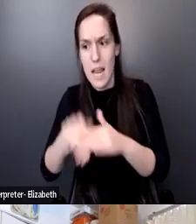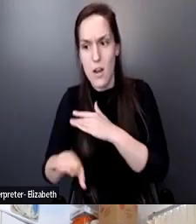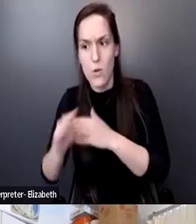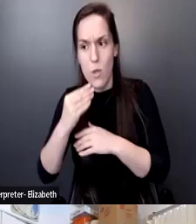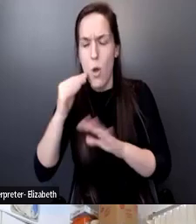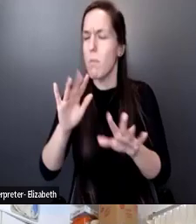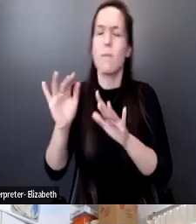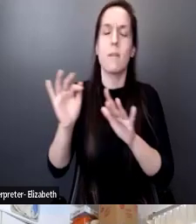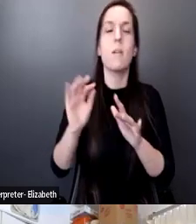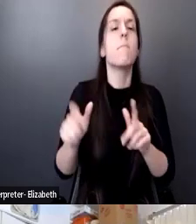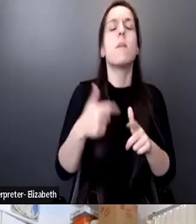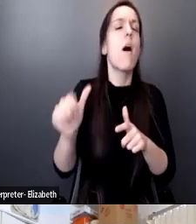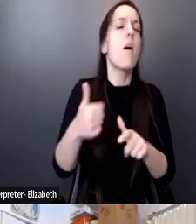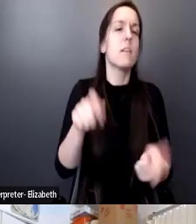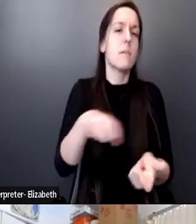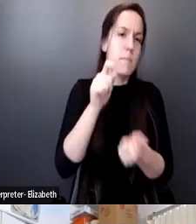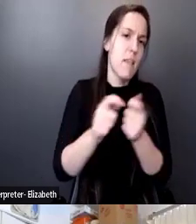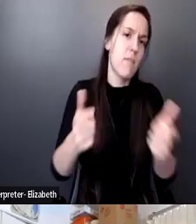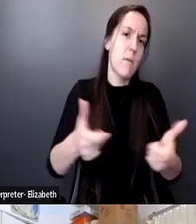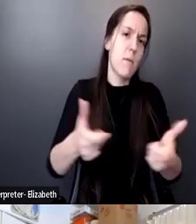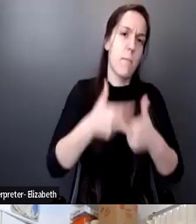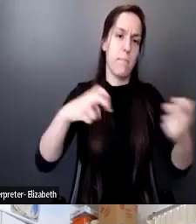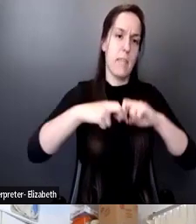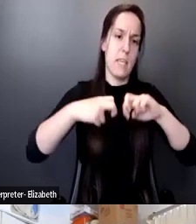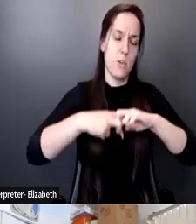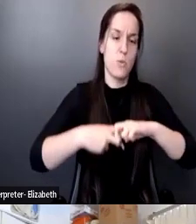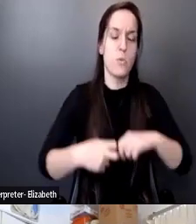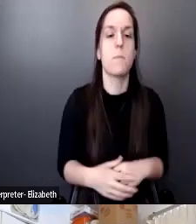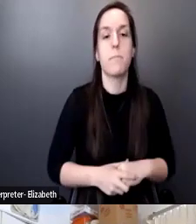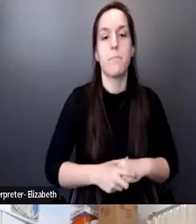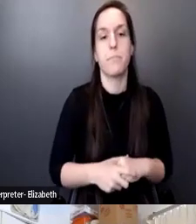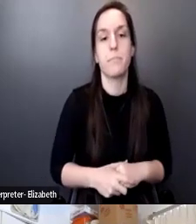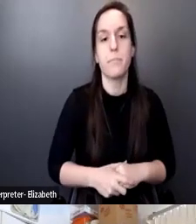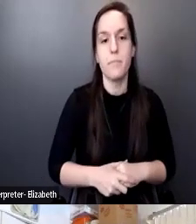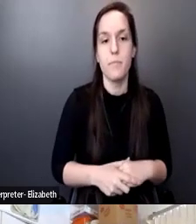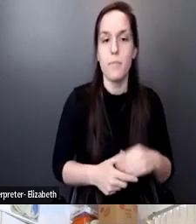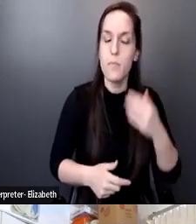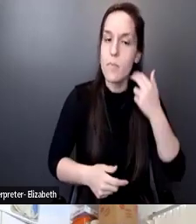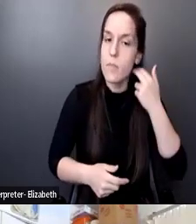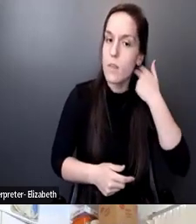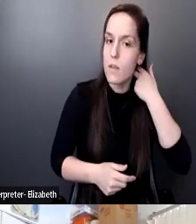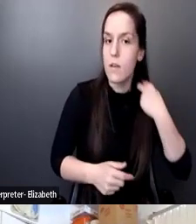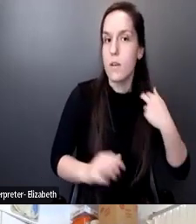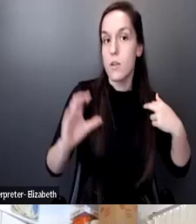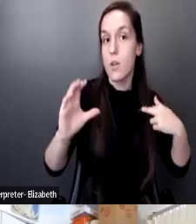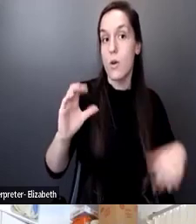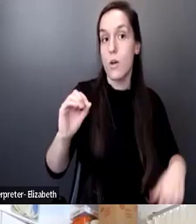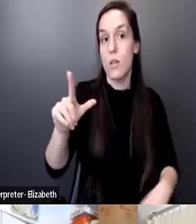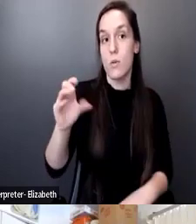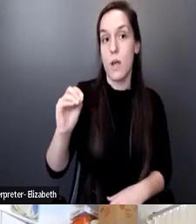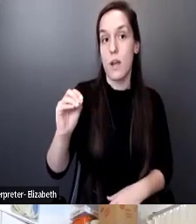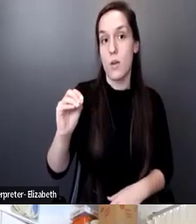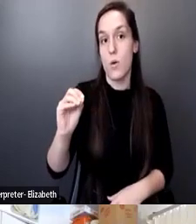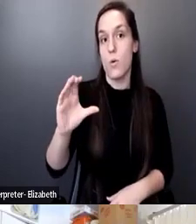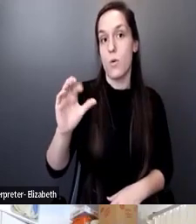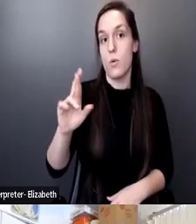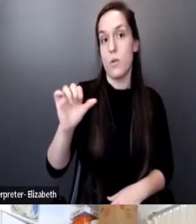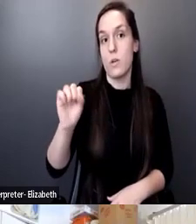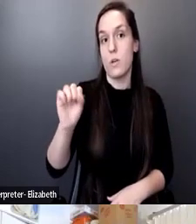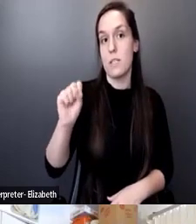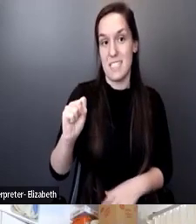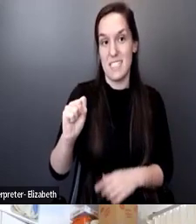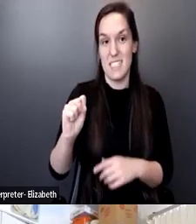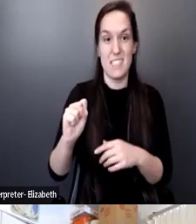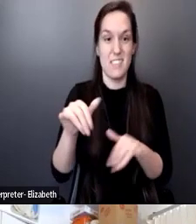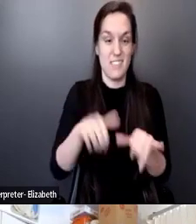specific issues. And so the Colorado crisis standards of care, which is the framework for